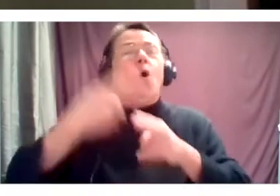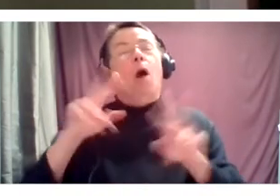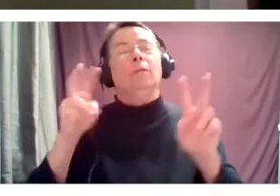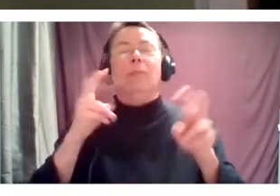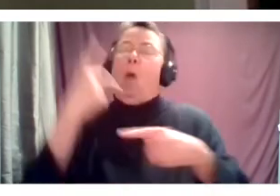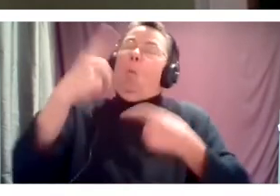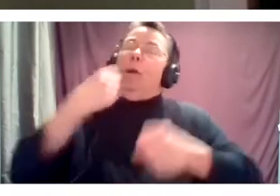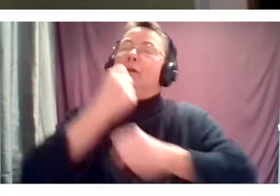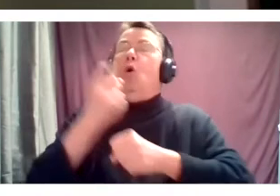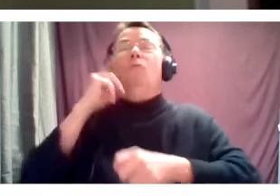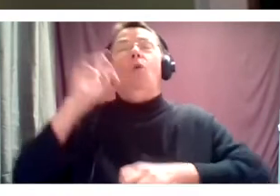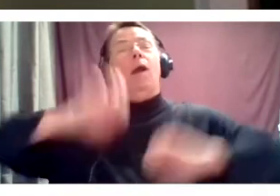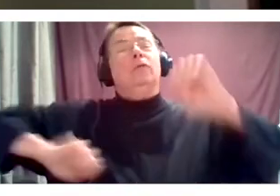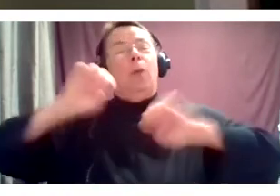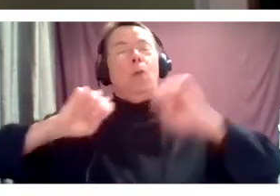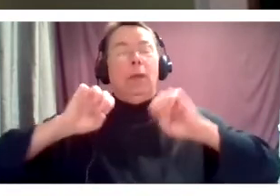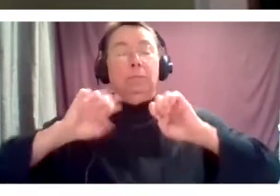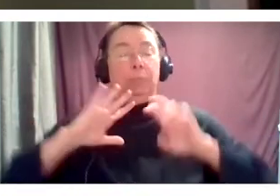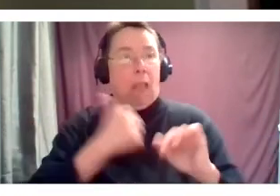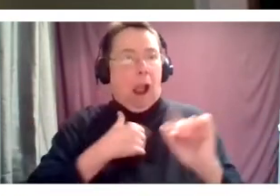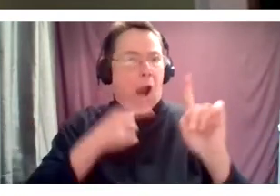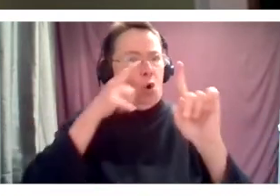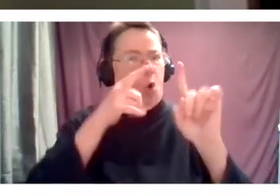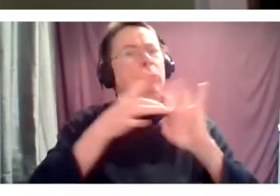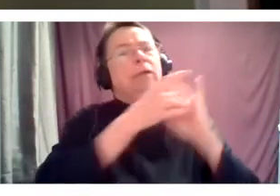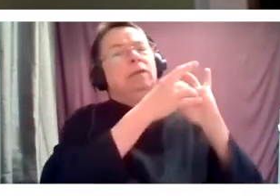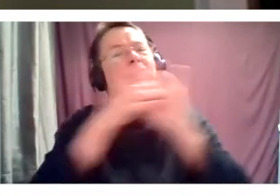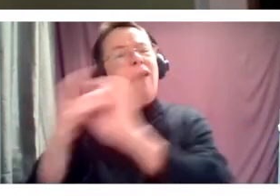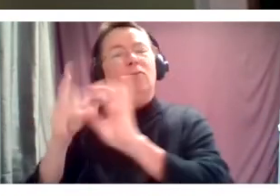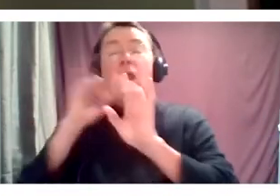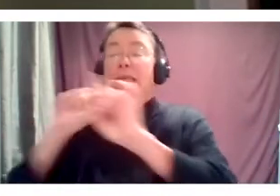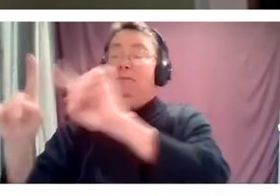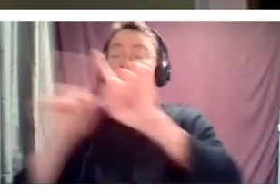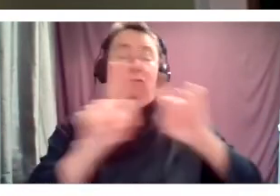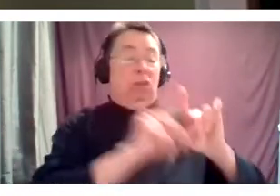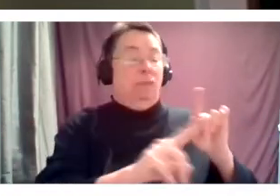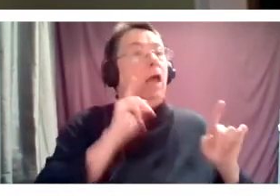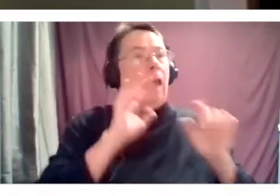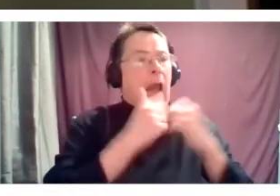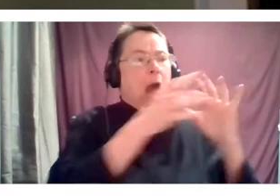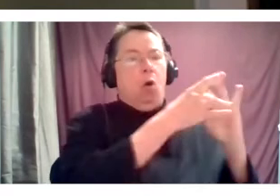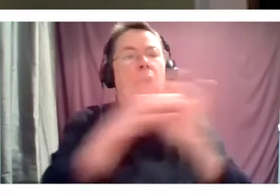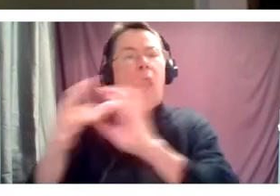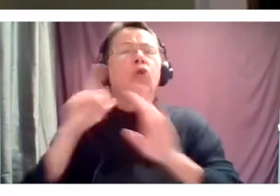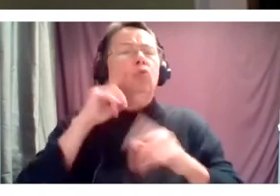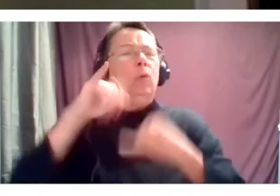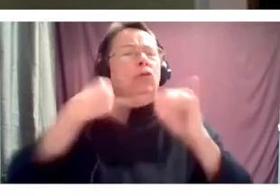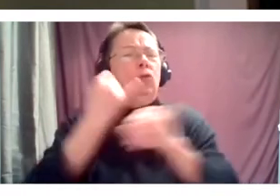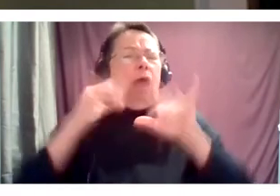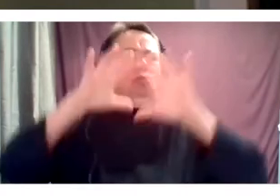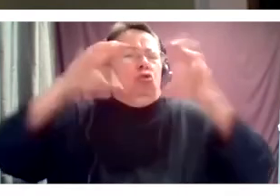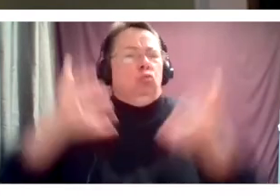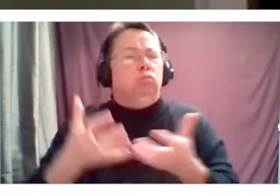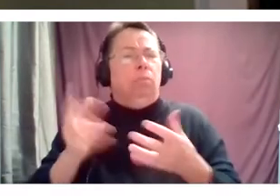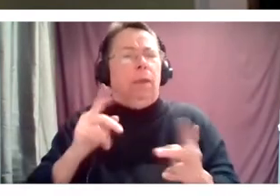our, our mission is connection across difference and we do that through international presenting. And so it's actually been a